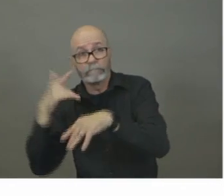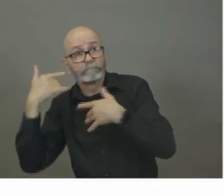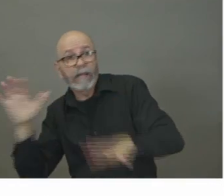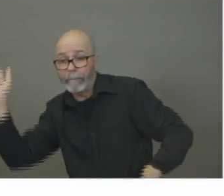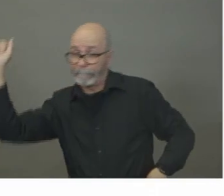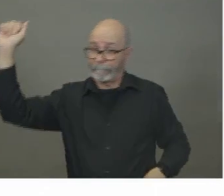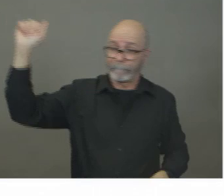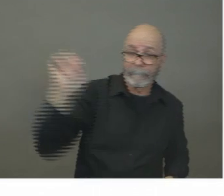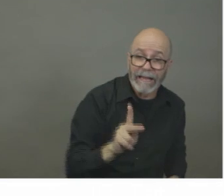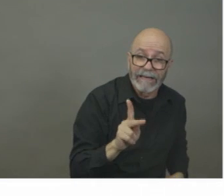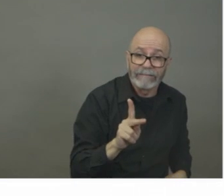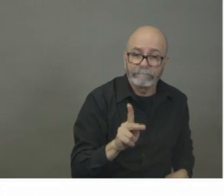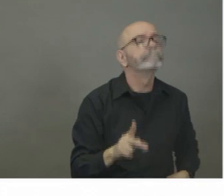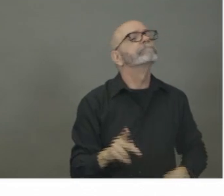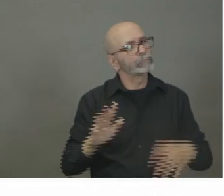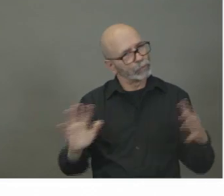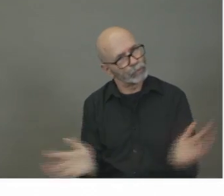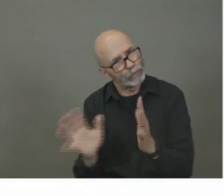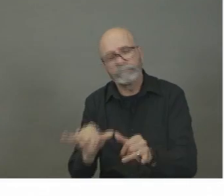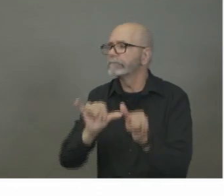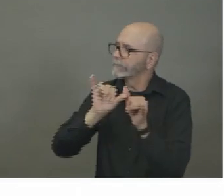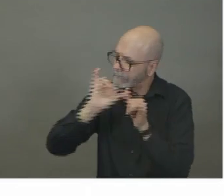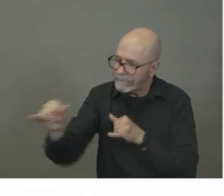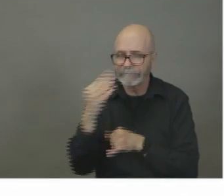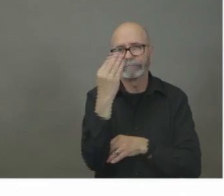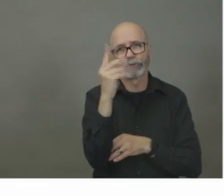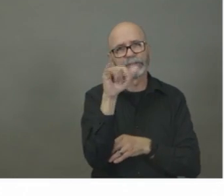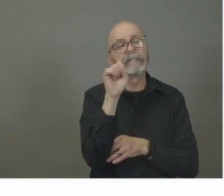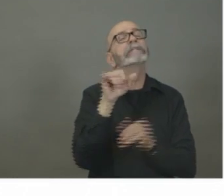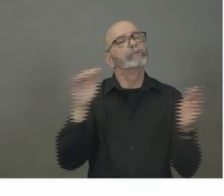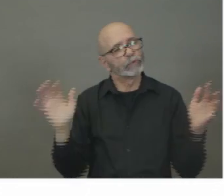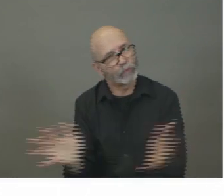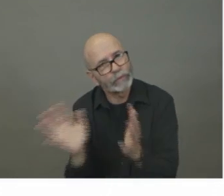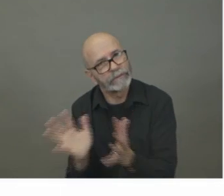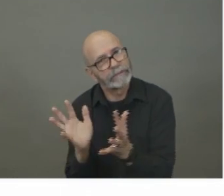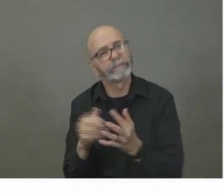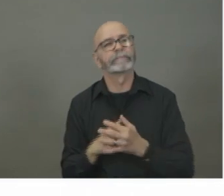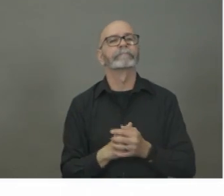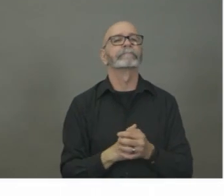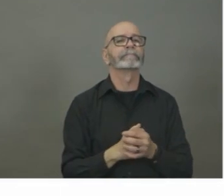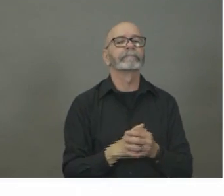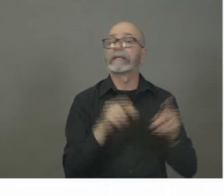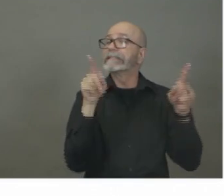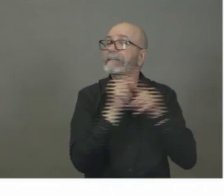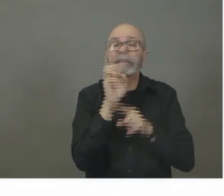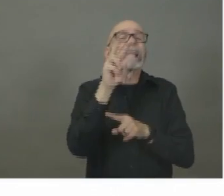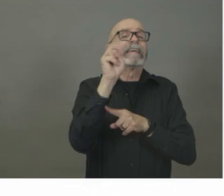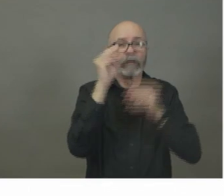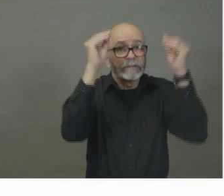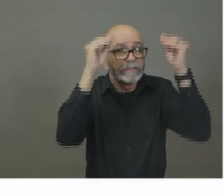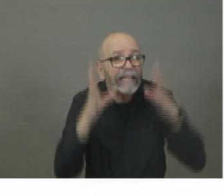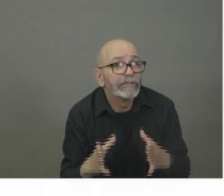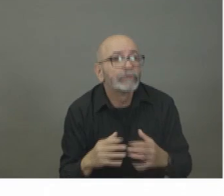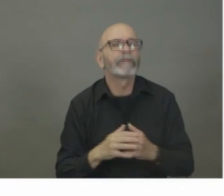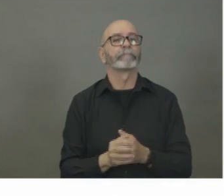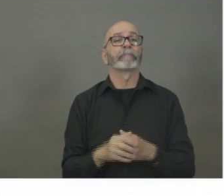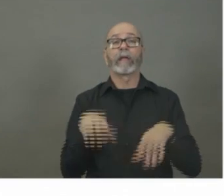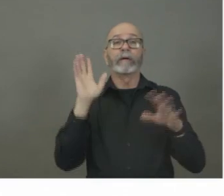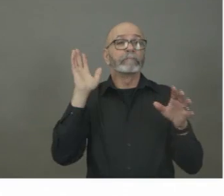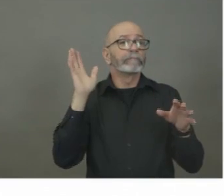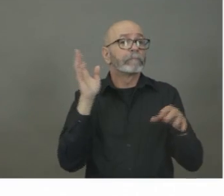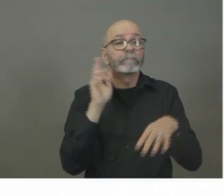they should go into isolation as well. And the same thing for faculty. If faculty is leaving the country and come back or